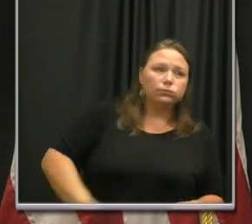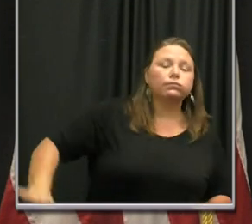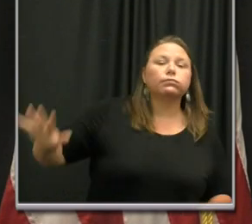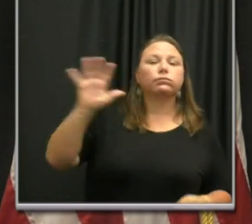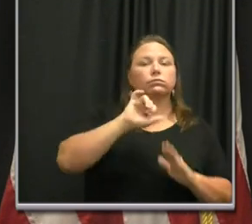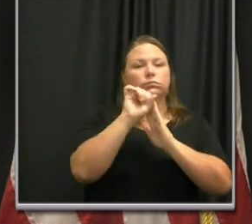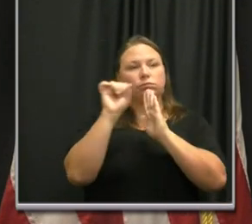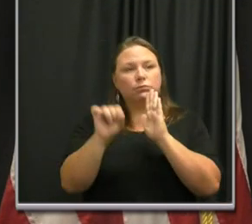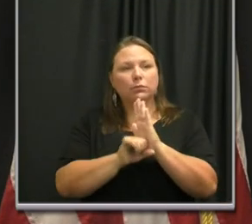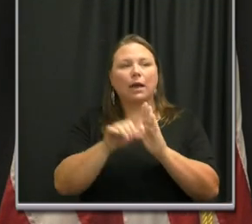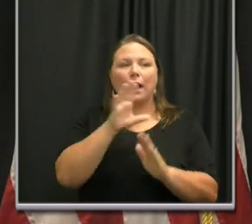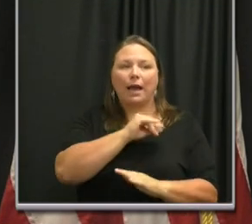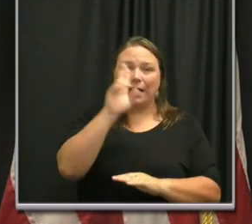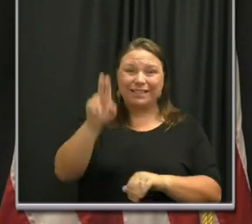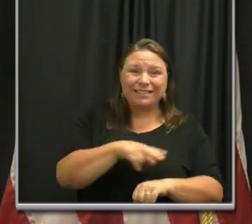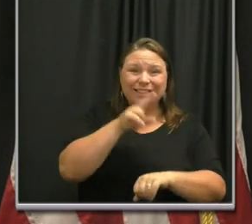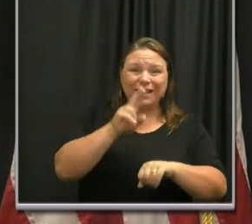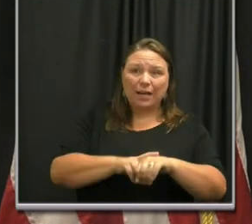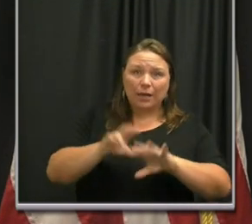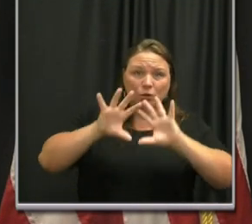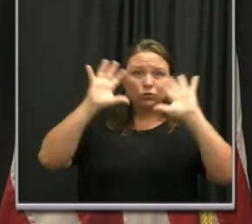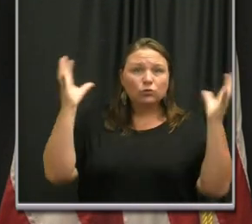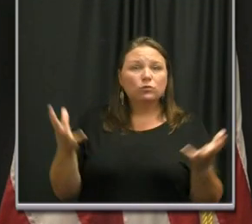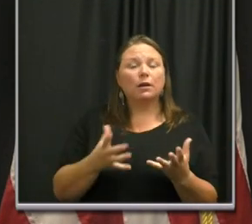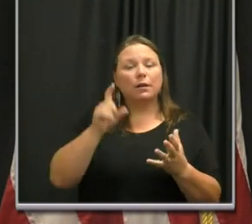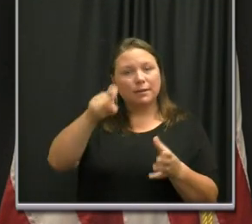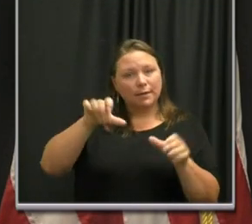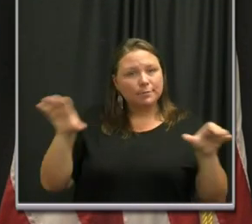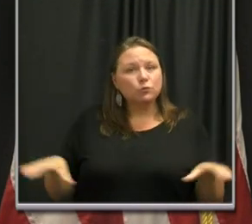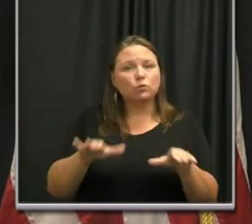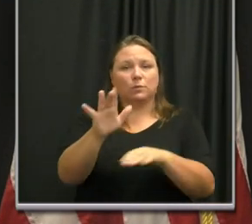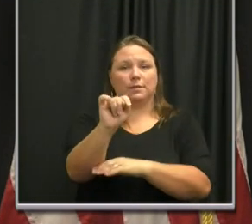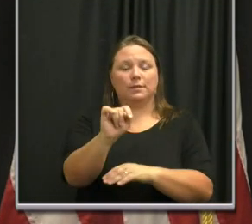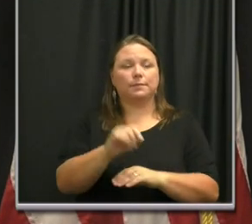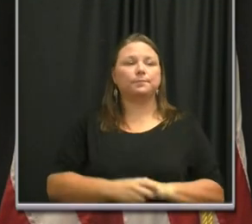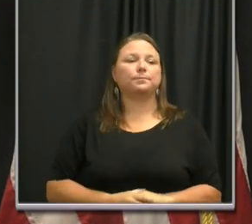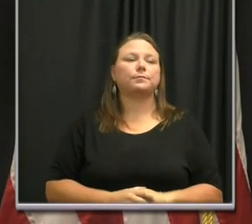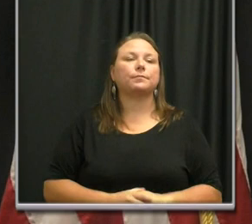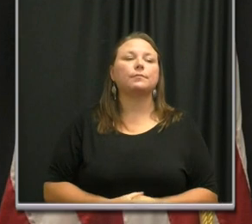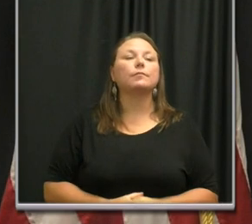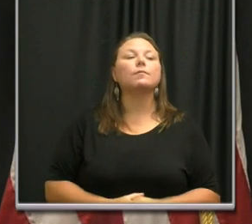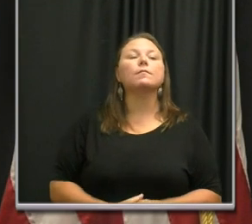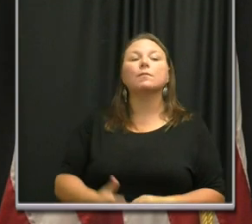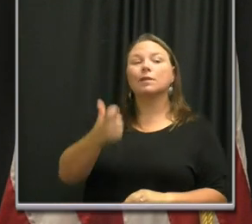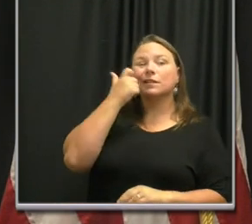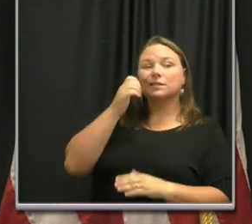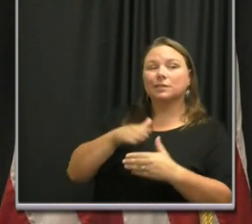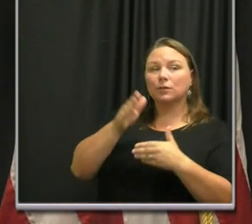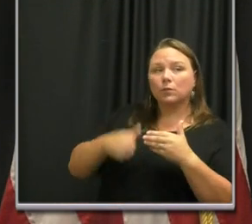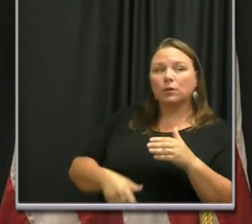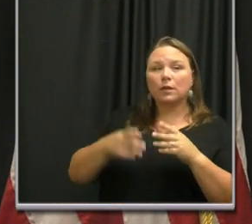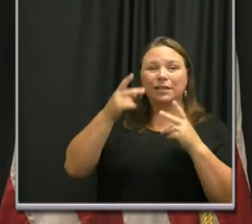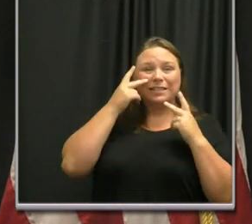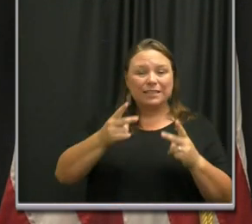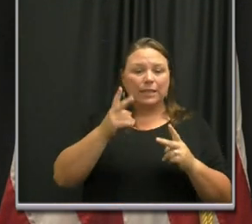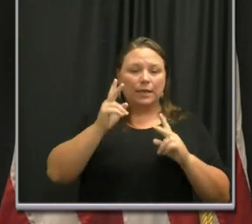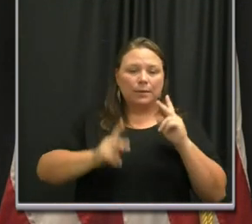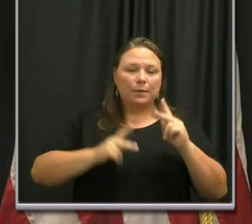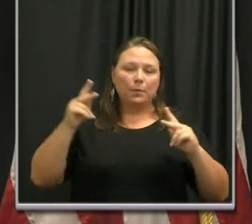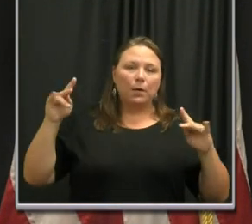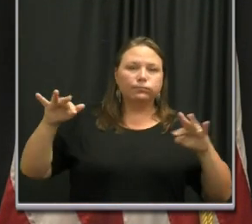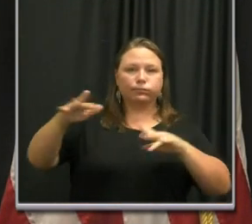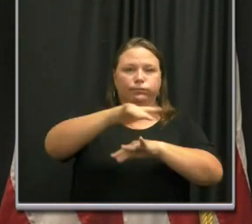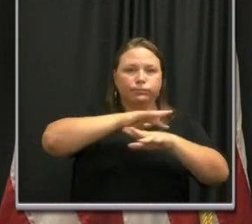our state and nation, and it requires action. This past weekend, videos of crowded sidewalks outside